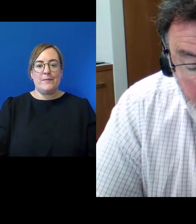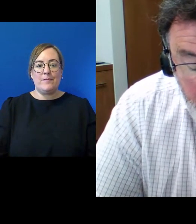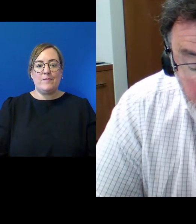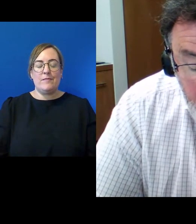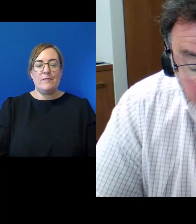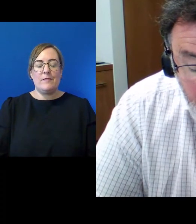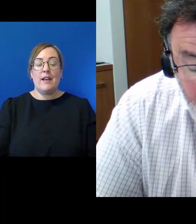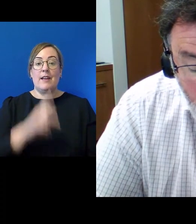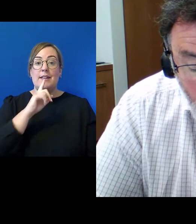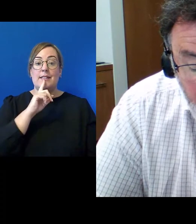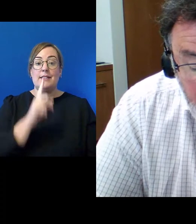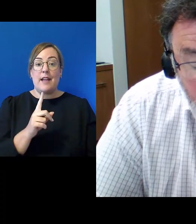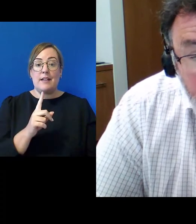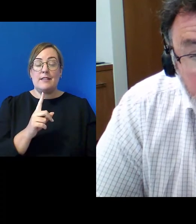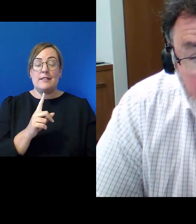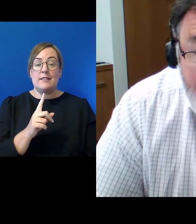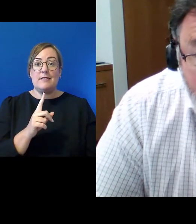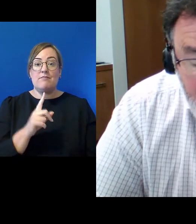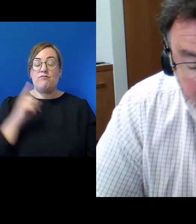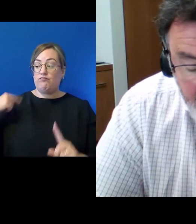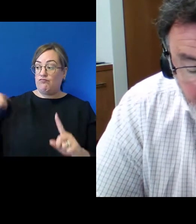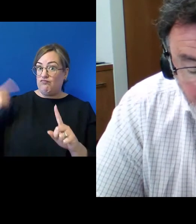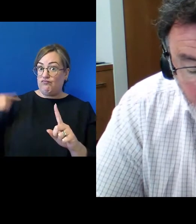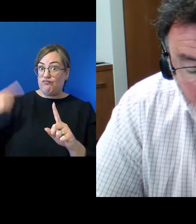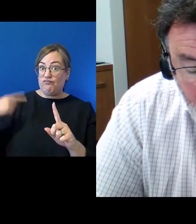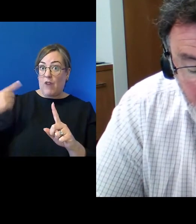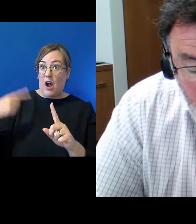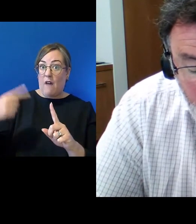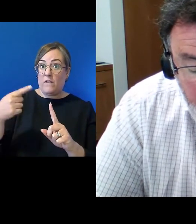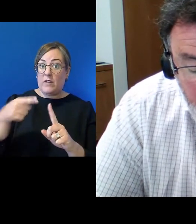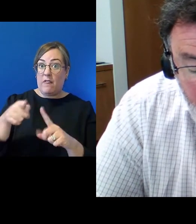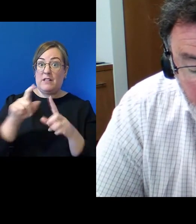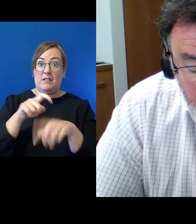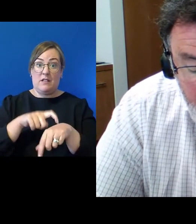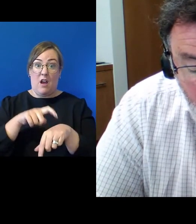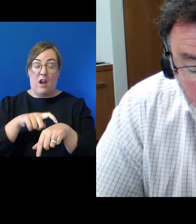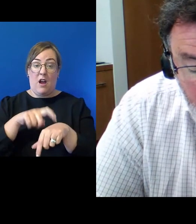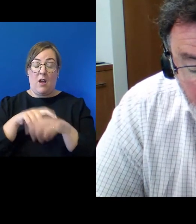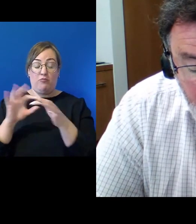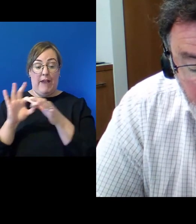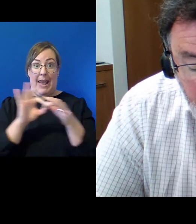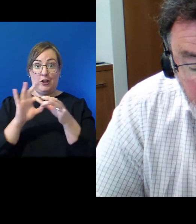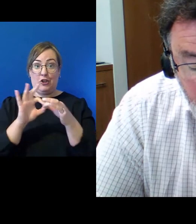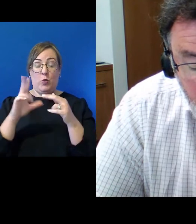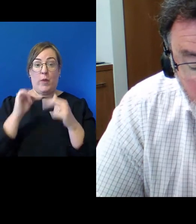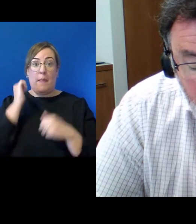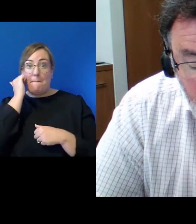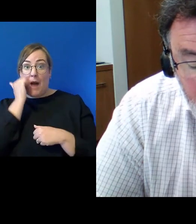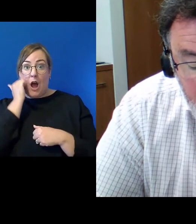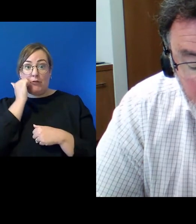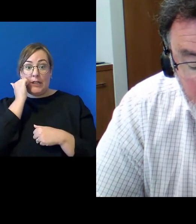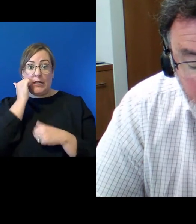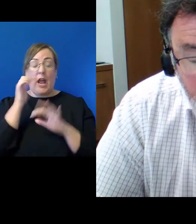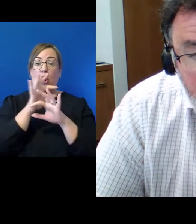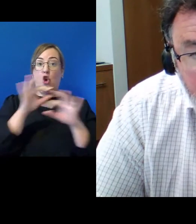It says, even after all this time, and this is in 2011, relations between Maori and non-Maori New Zealanders continue